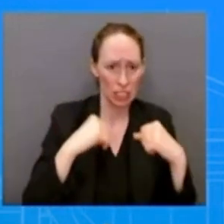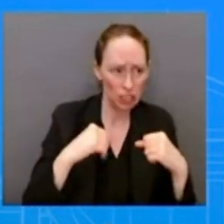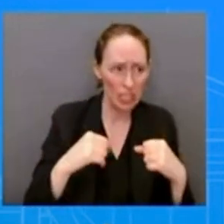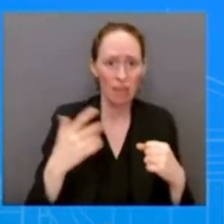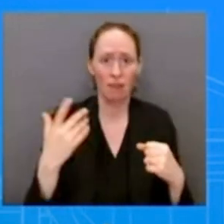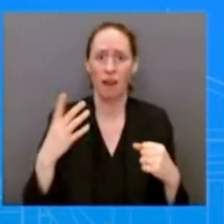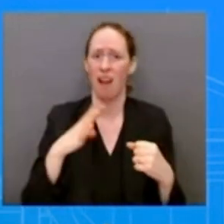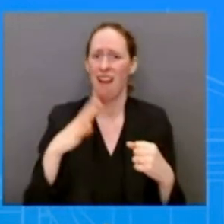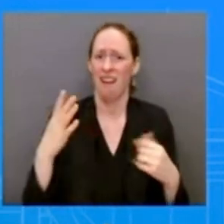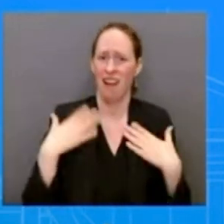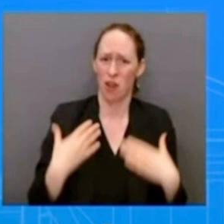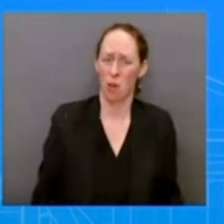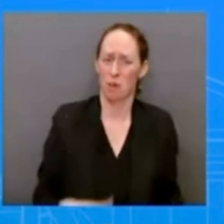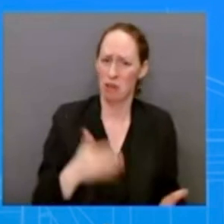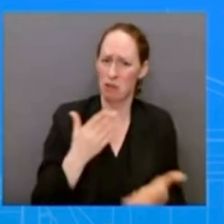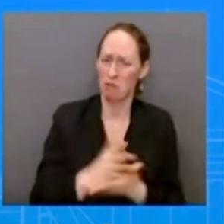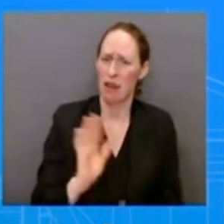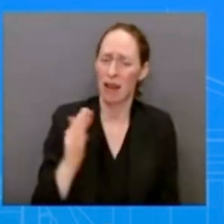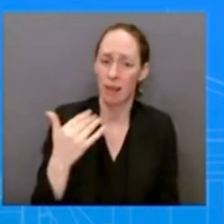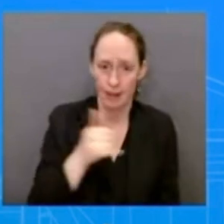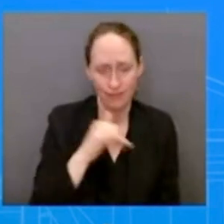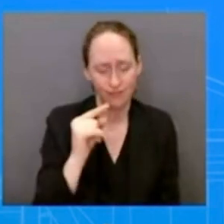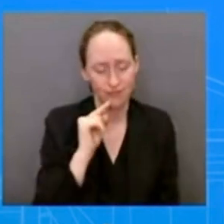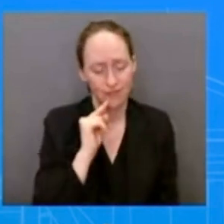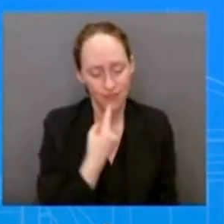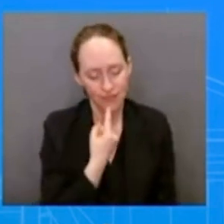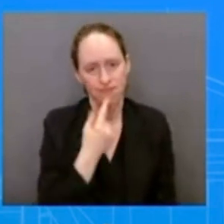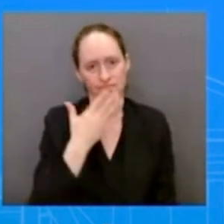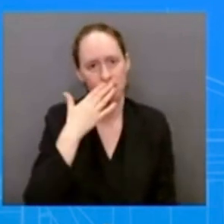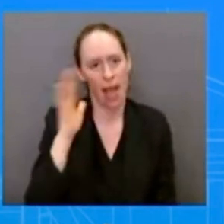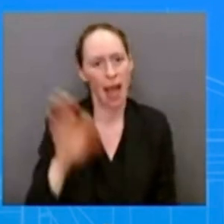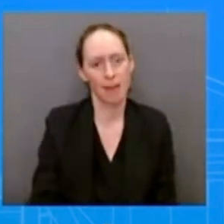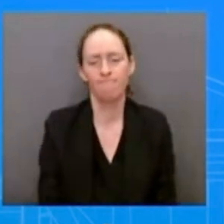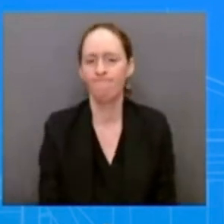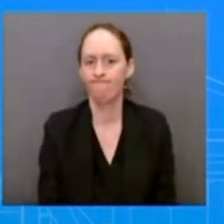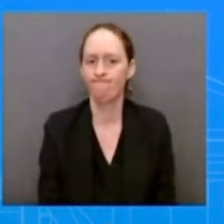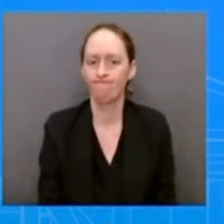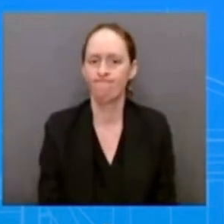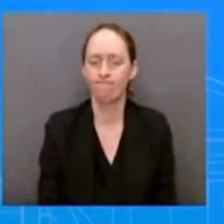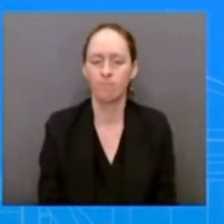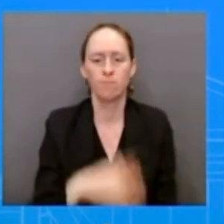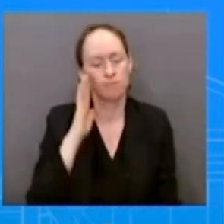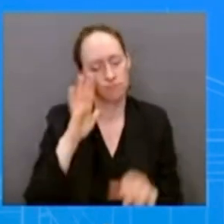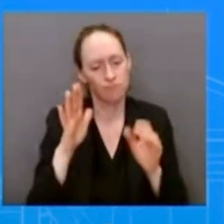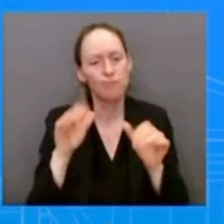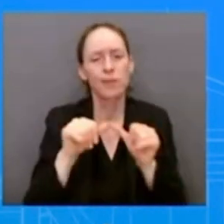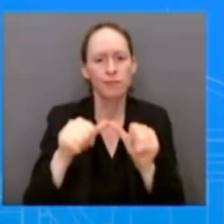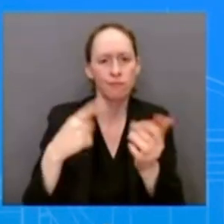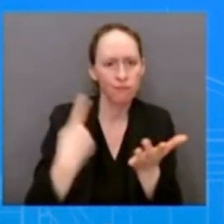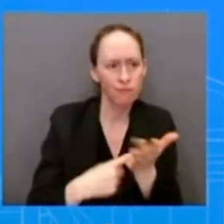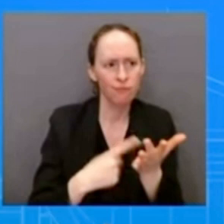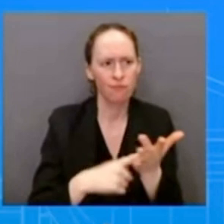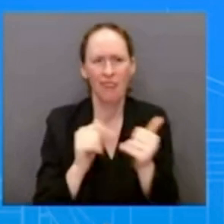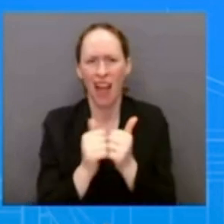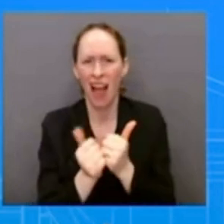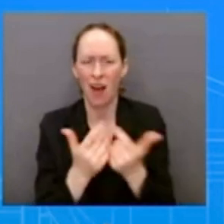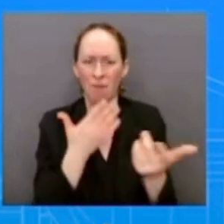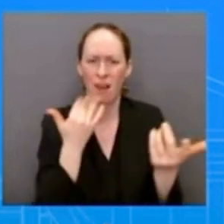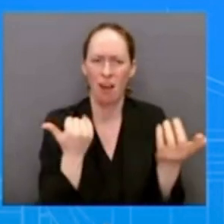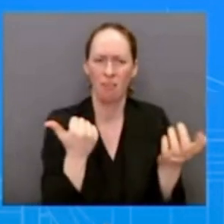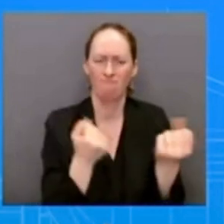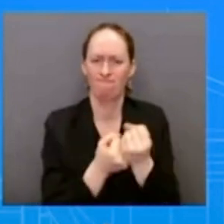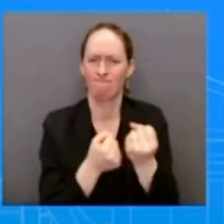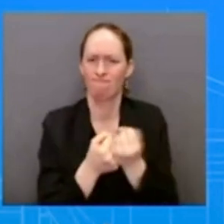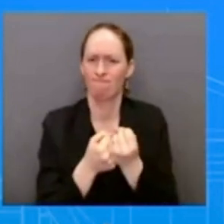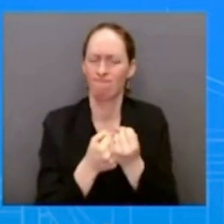president um i i think they will continue to talk about ways we can continue to support from a humanitarian assistance perspective uh